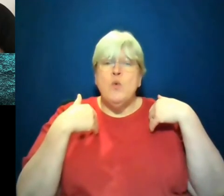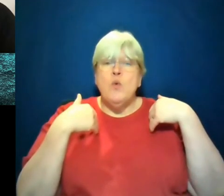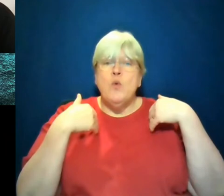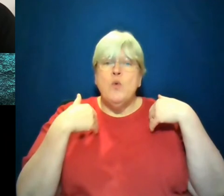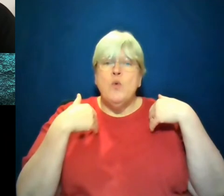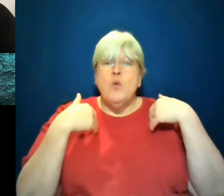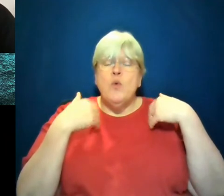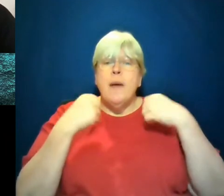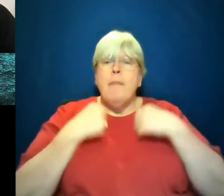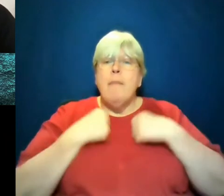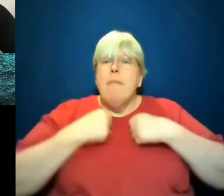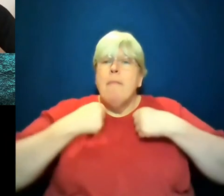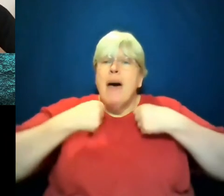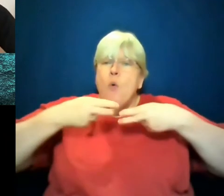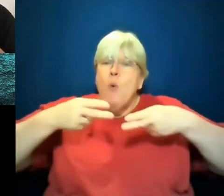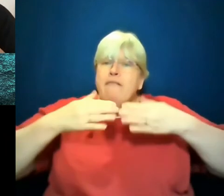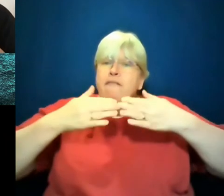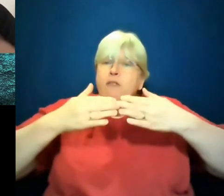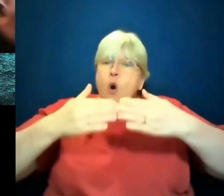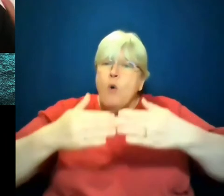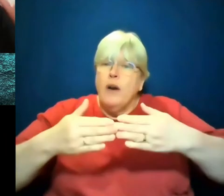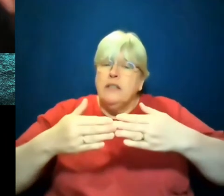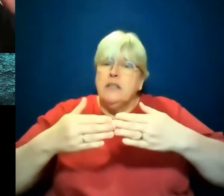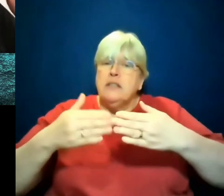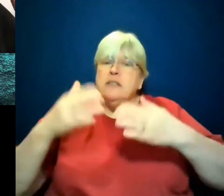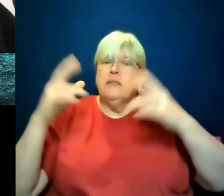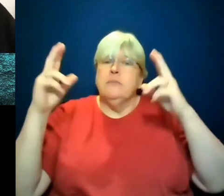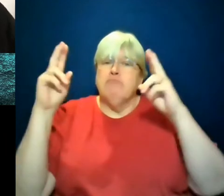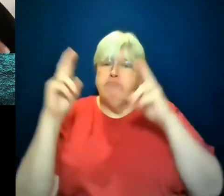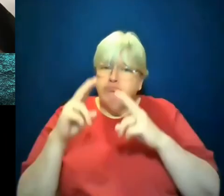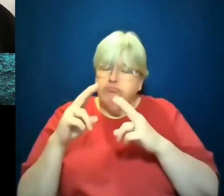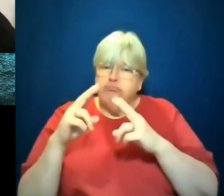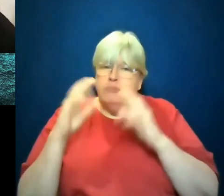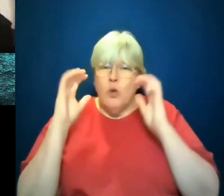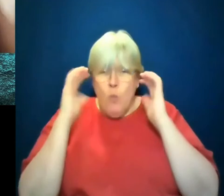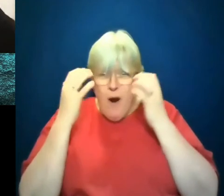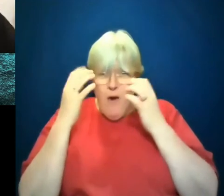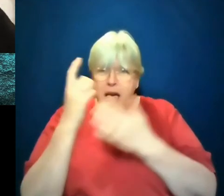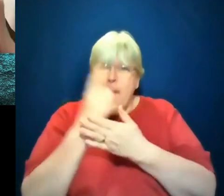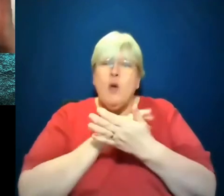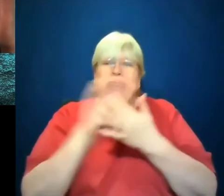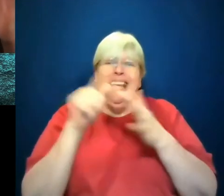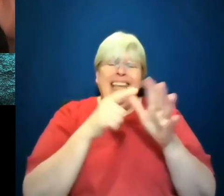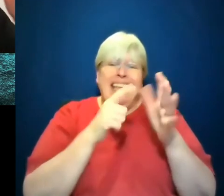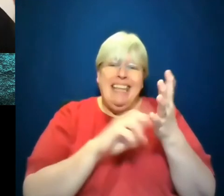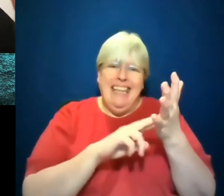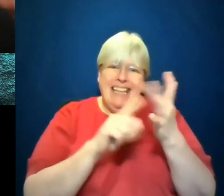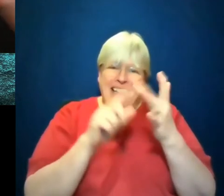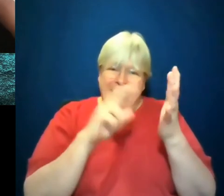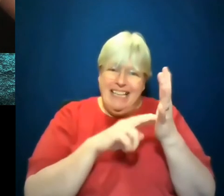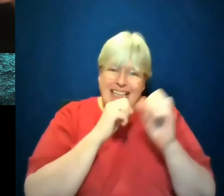My way forward would be less to worry about healing. Because I'm telling you, you're not going to pull over.